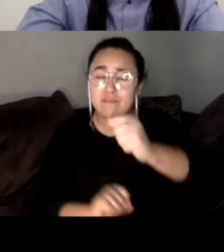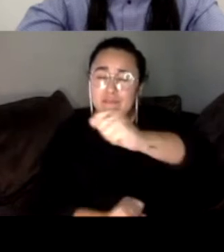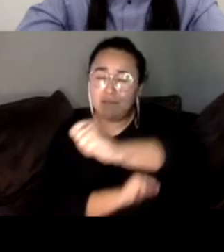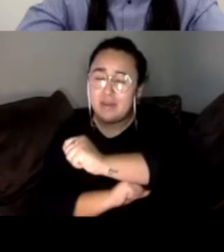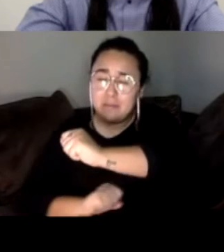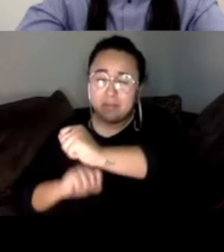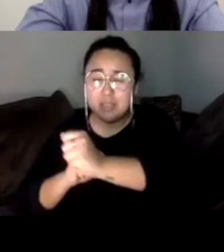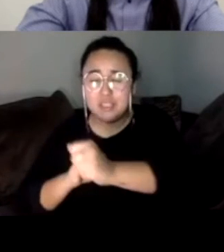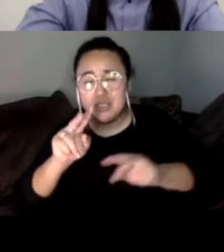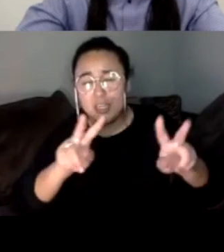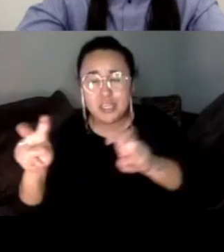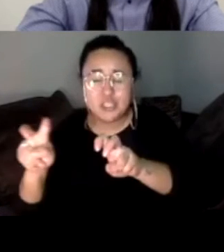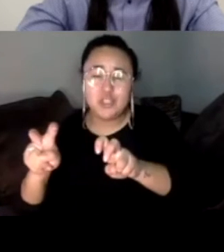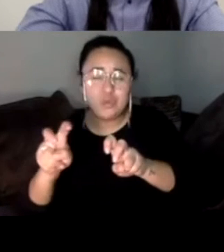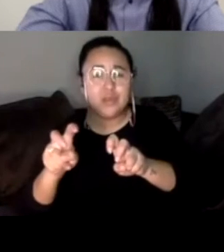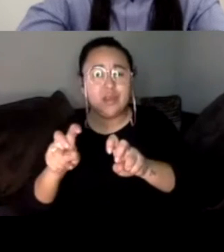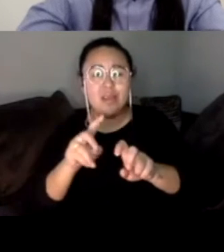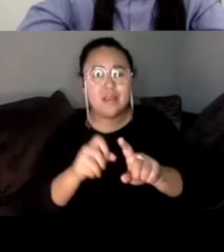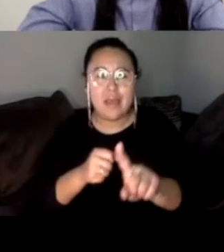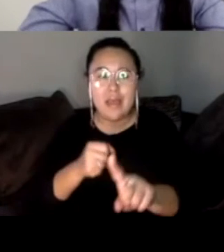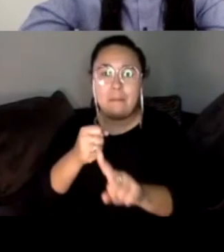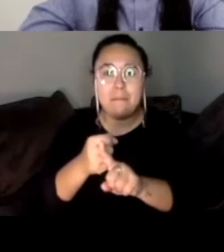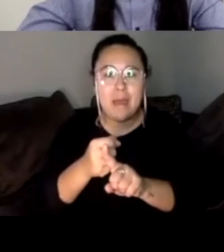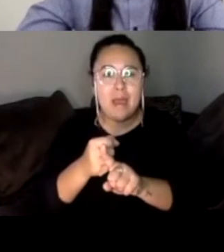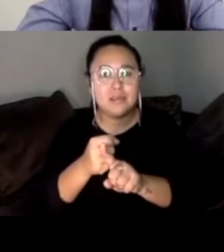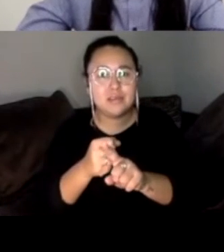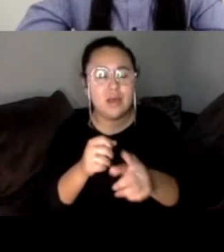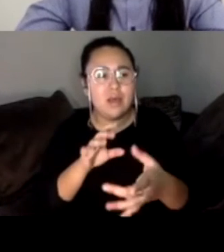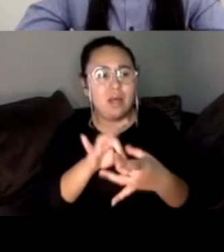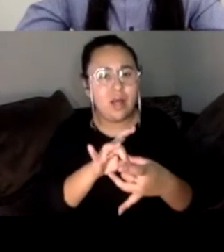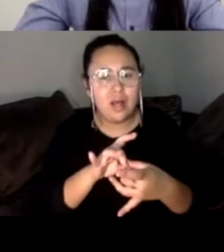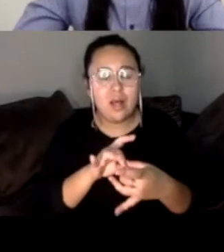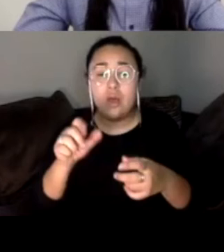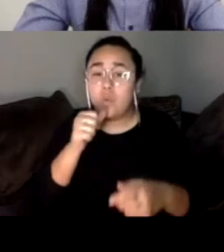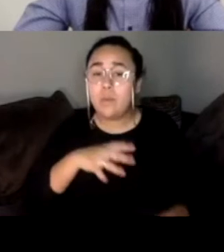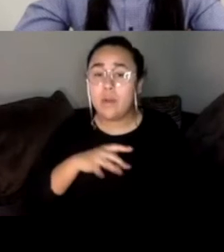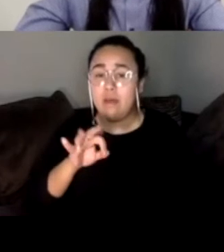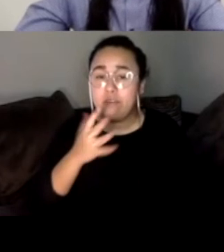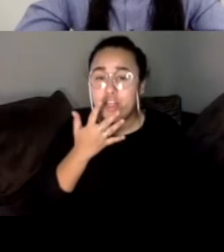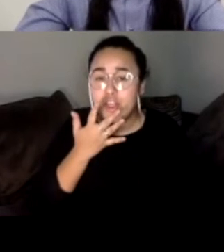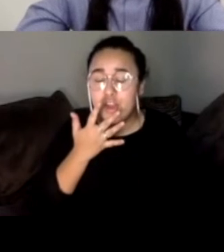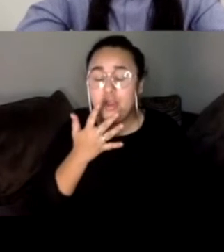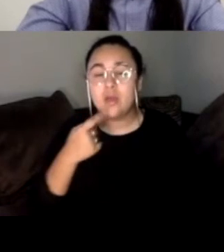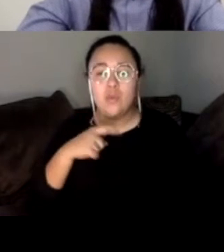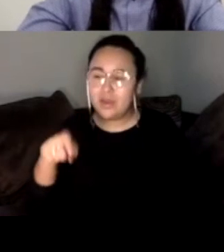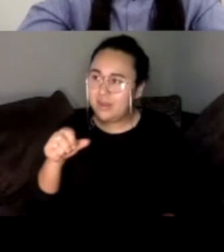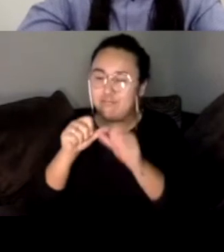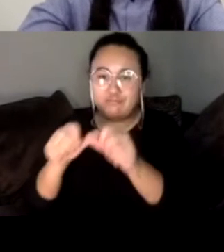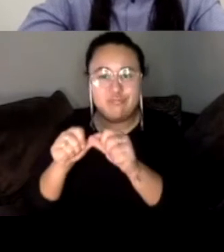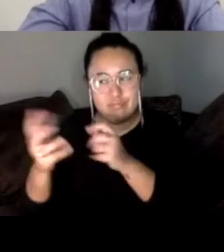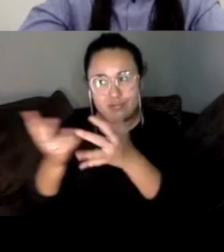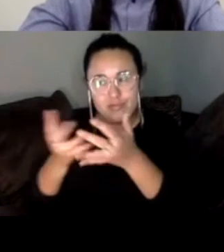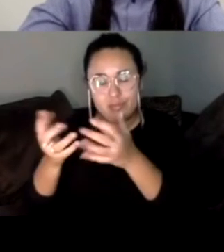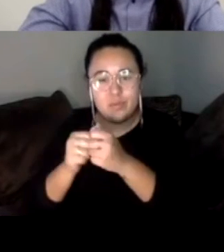speak to women of color and are the reasons why we need to have that, uh, continuity, uh, that continues. And we still are